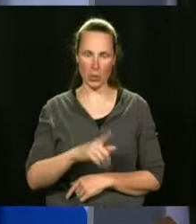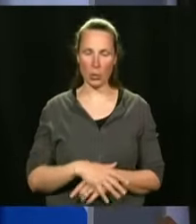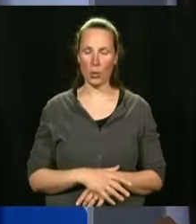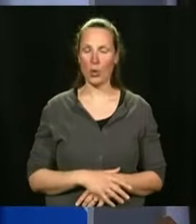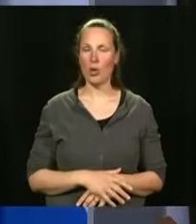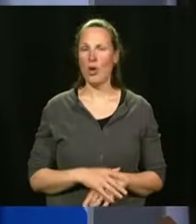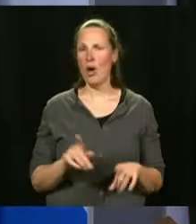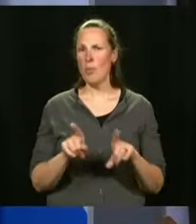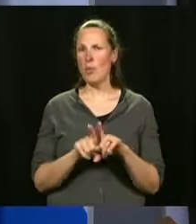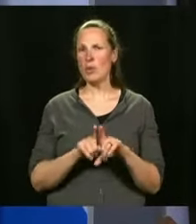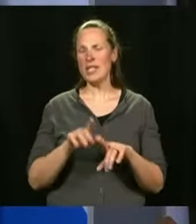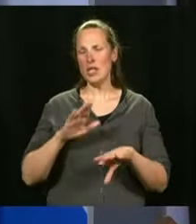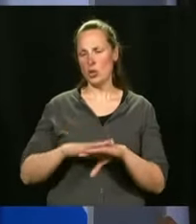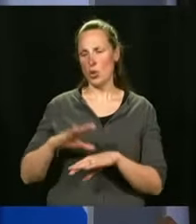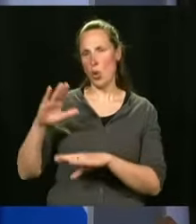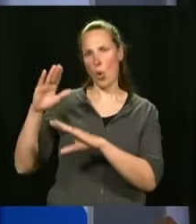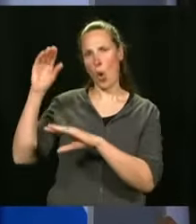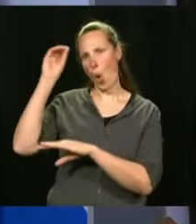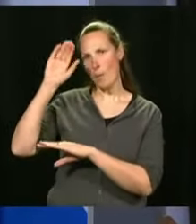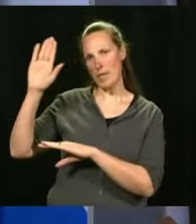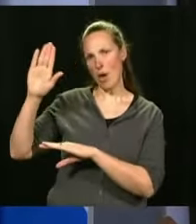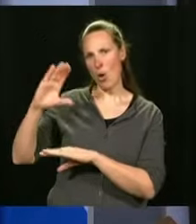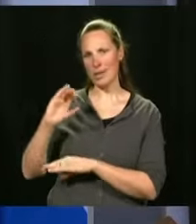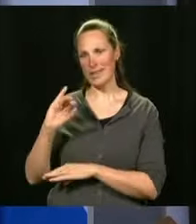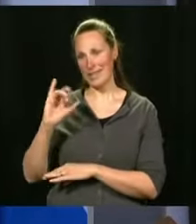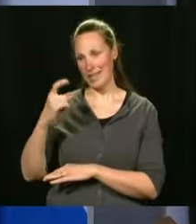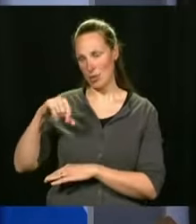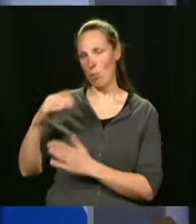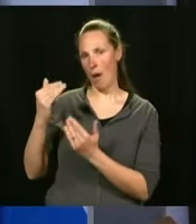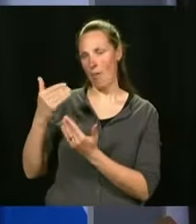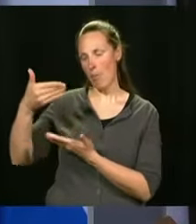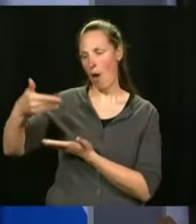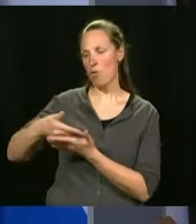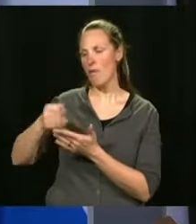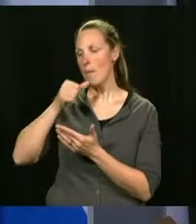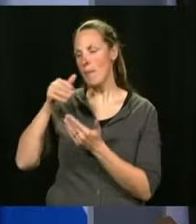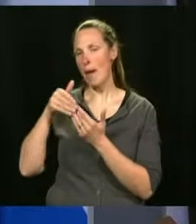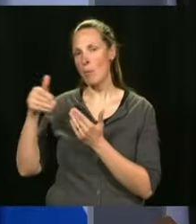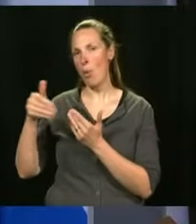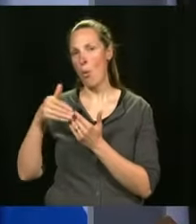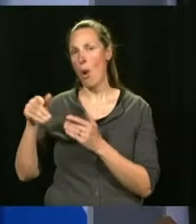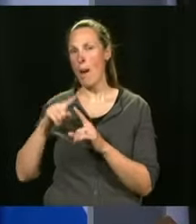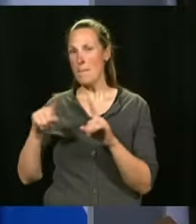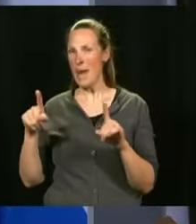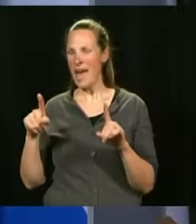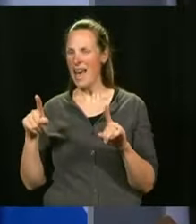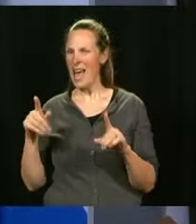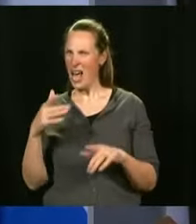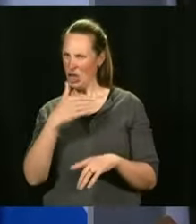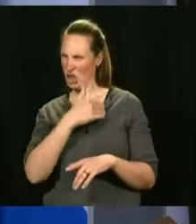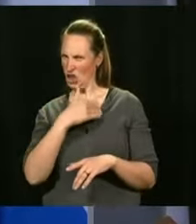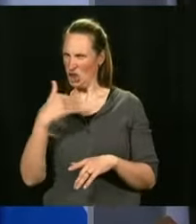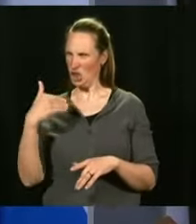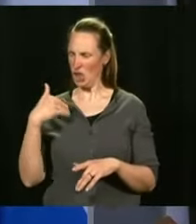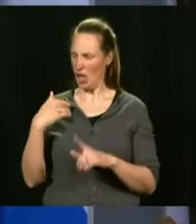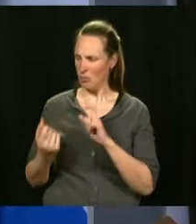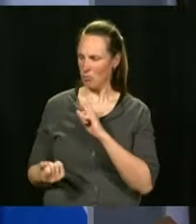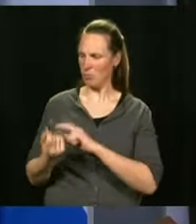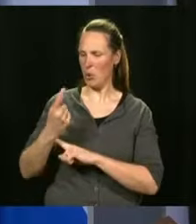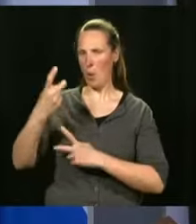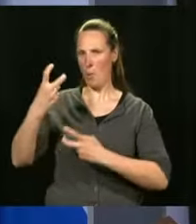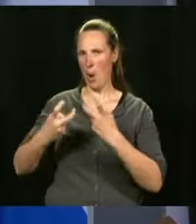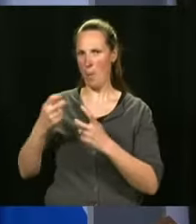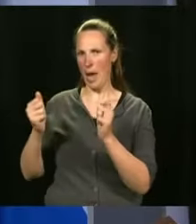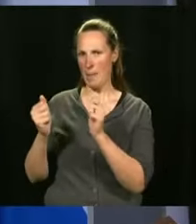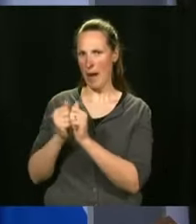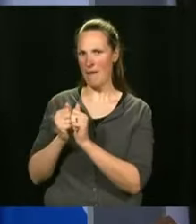And now for the sick opinion, we're waiting for it. But I would tell you that the probability that there be a problem with the use